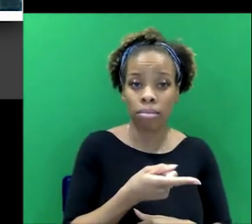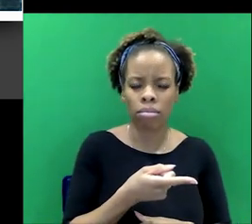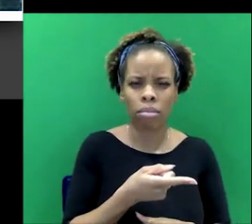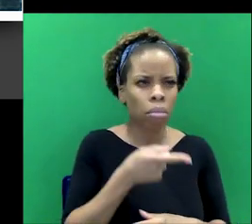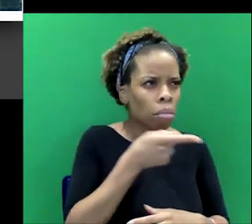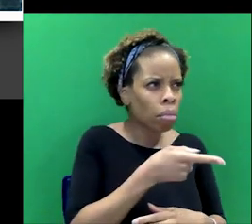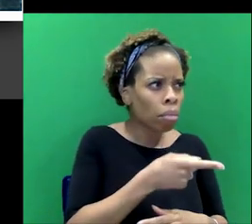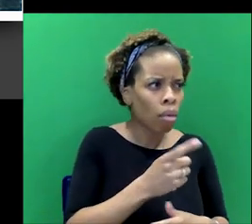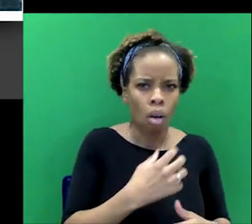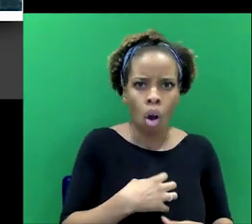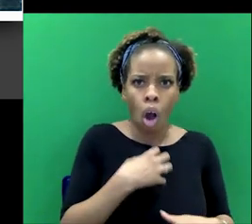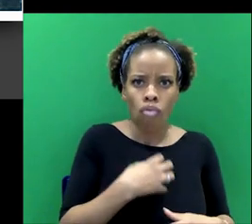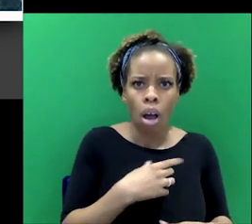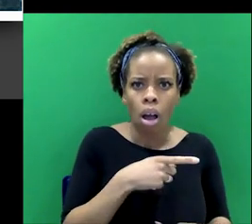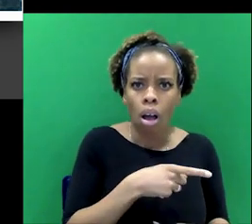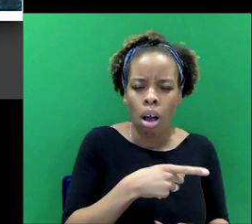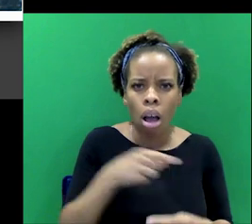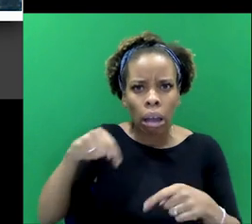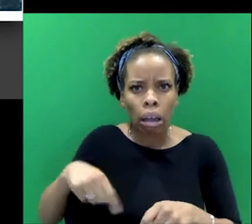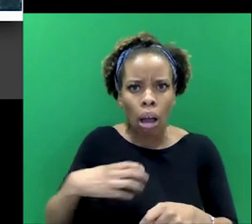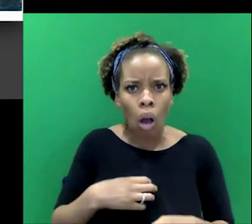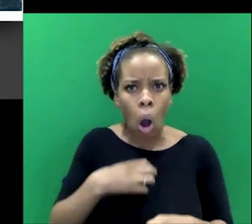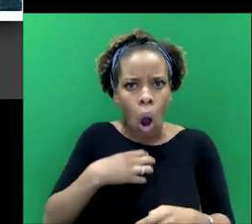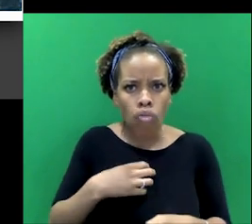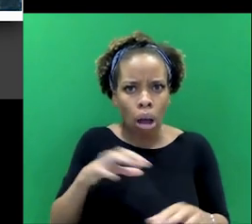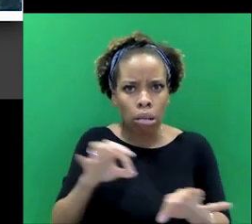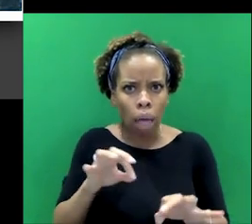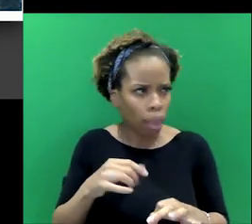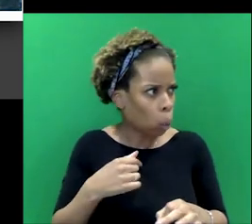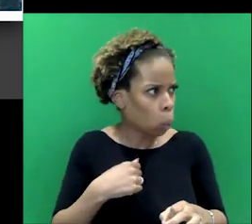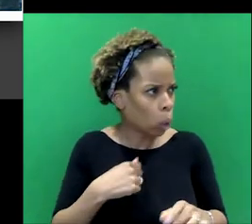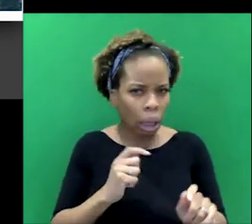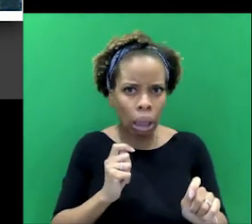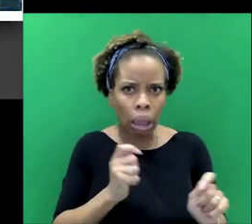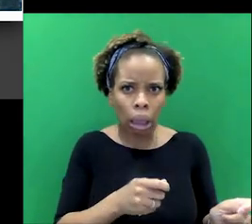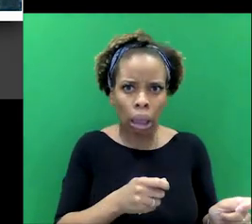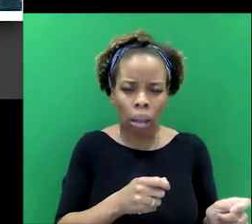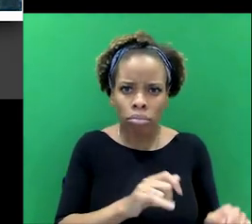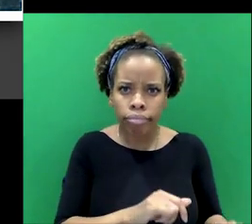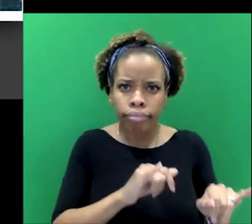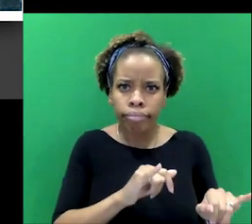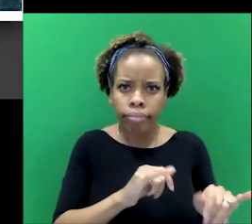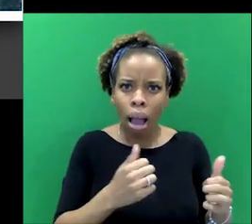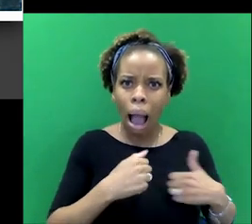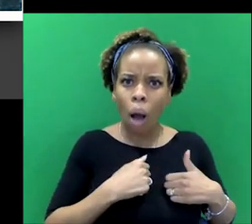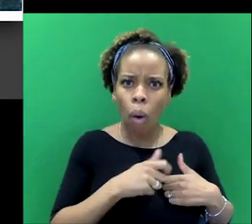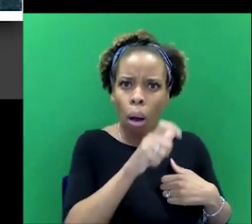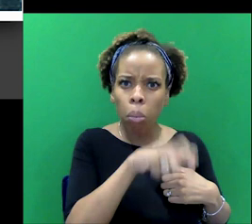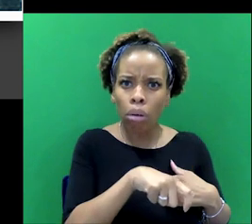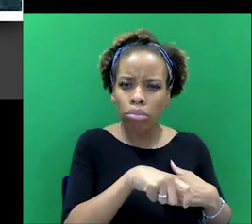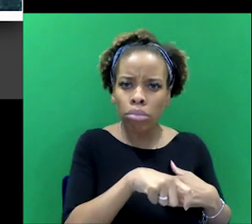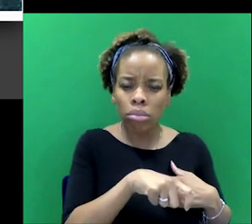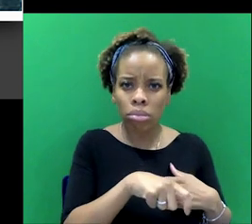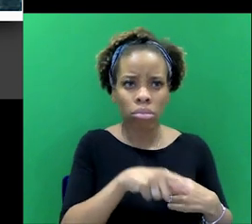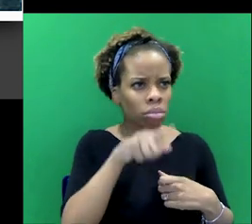reflected here. Here we are doing it to one of our people. He says that happened to a Jew. This is happening to a Parsi. And he